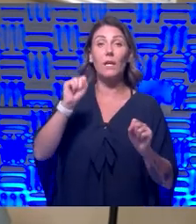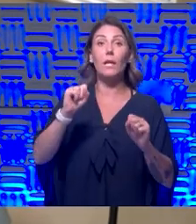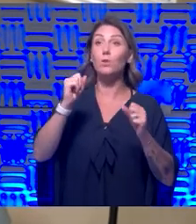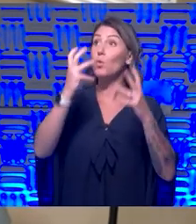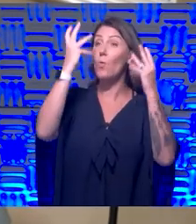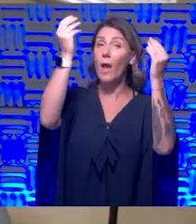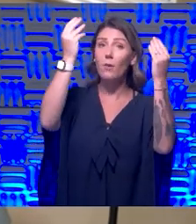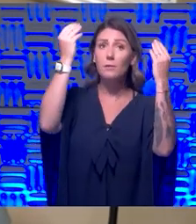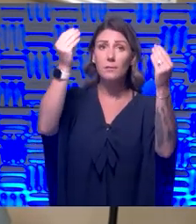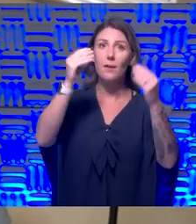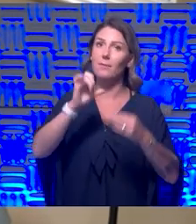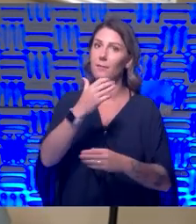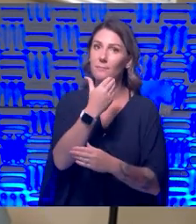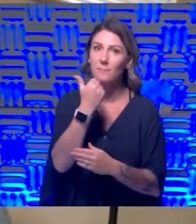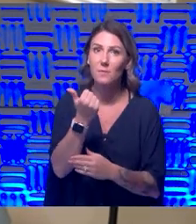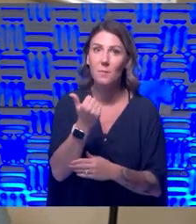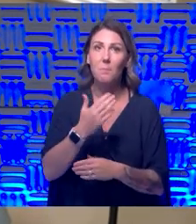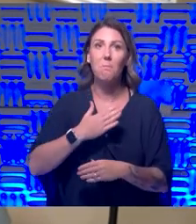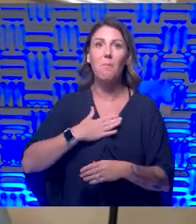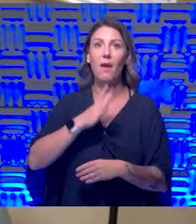If you